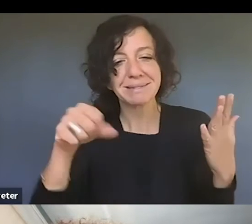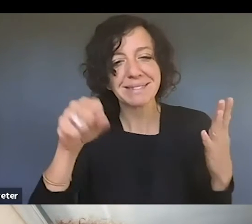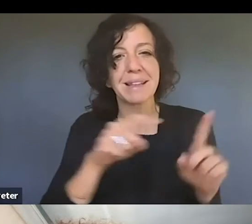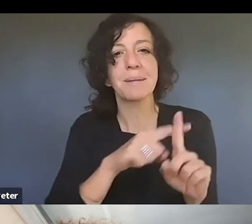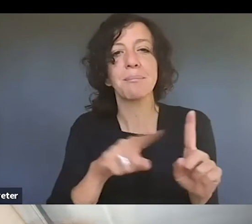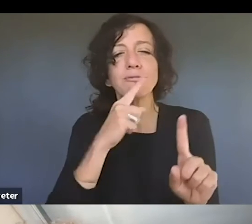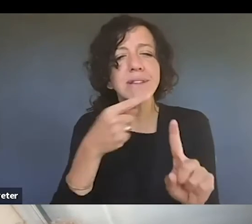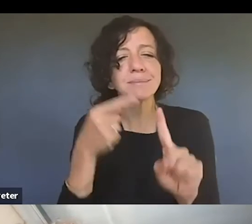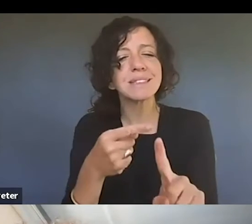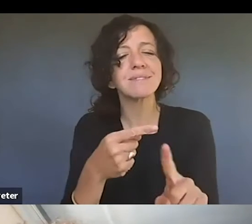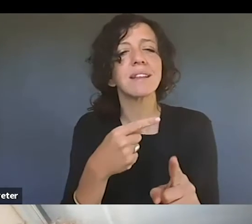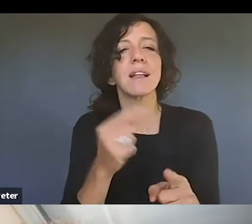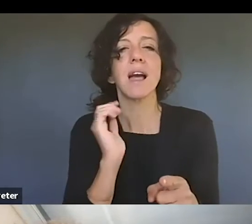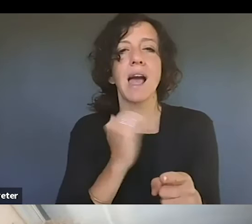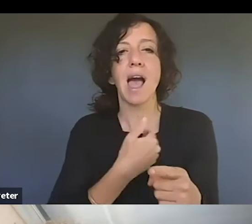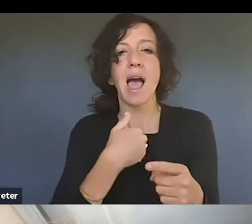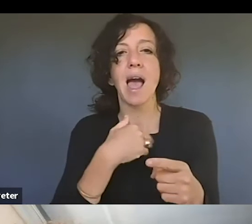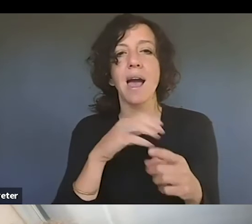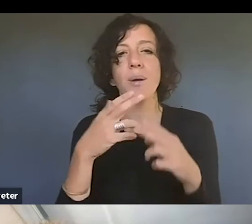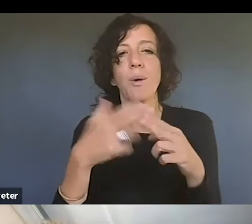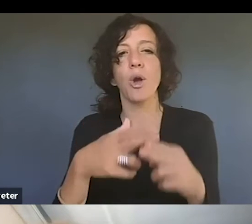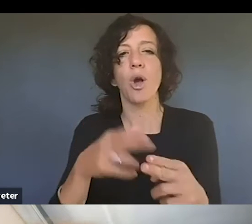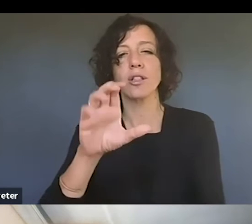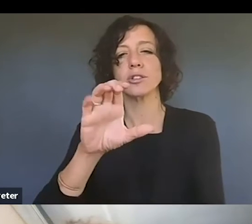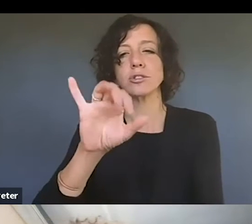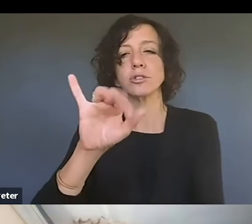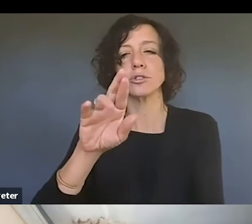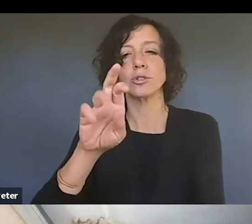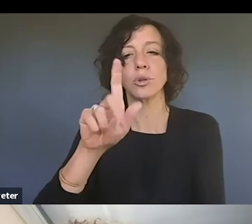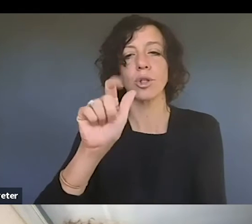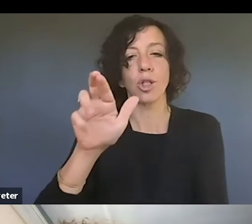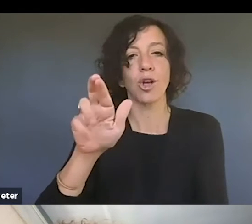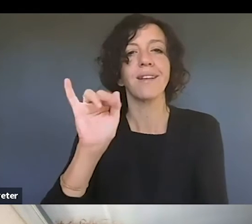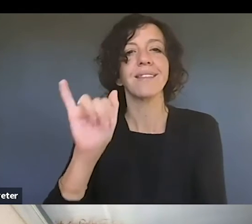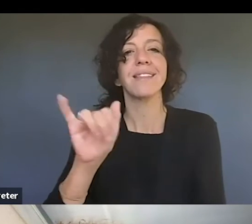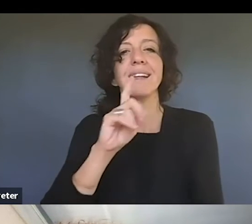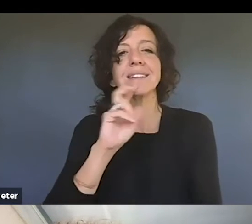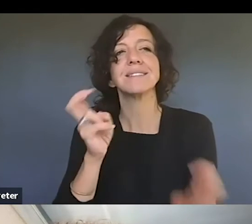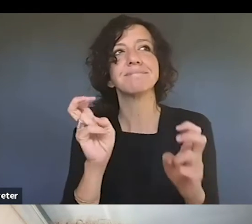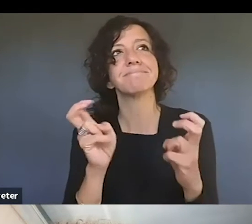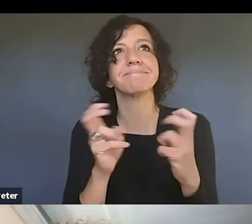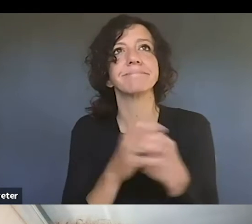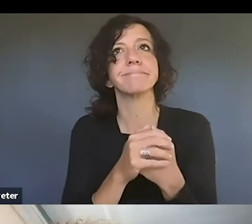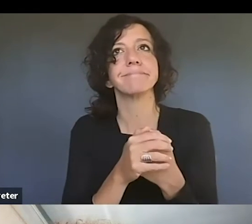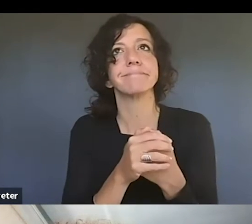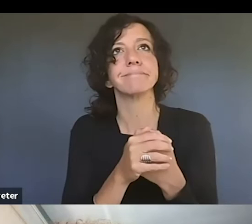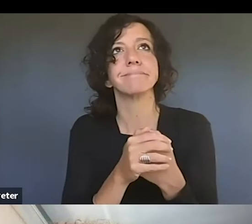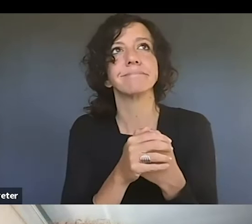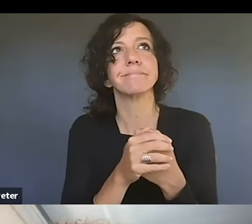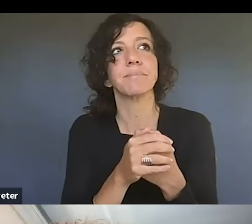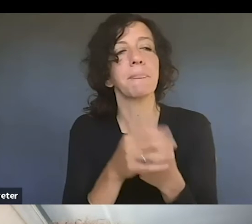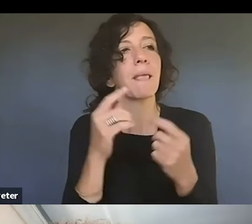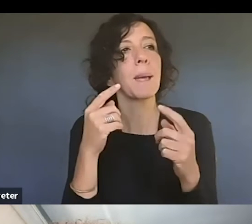specifically direct you to our circulars, which are sort of these, um, handbooks, if you will, pointed